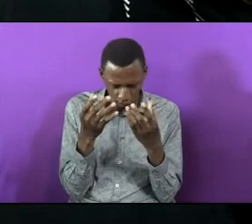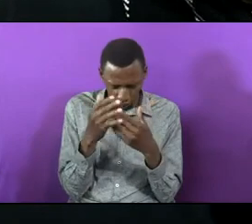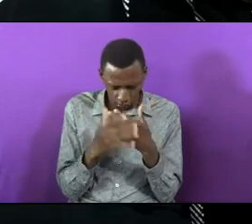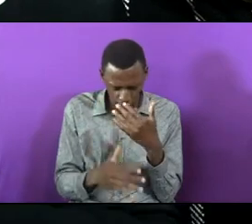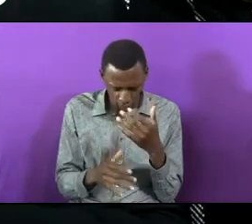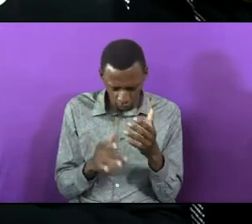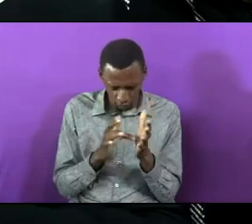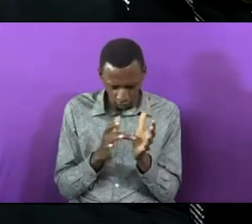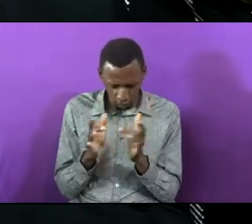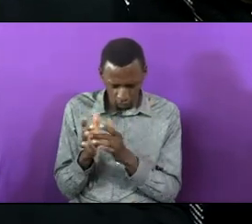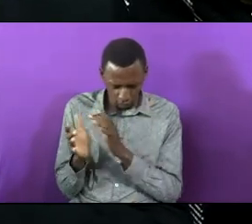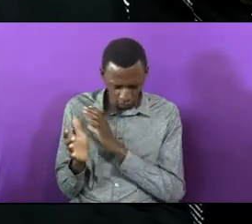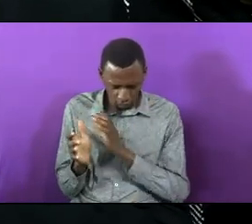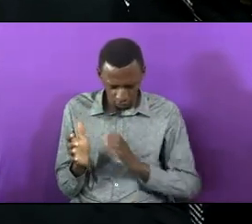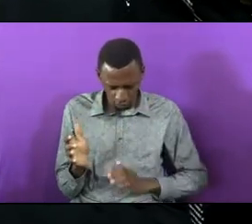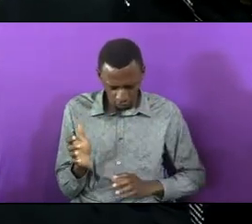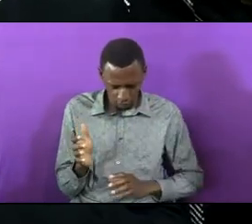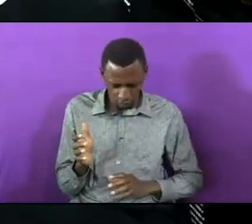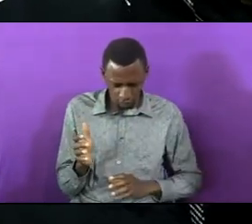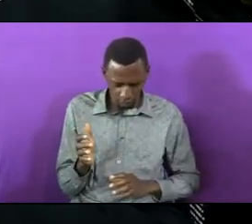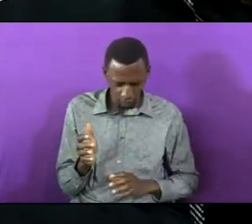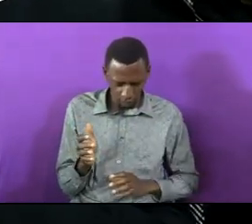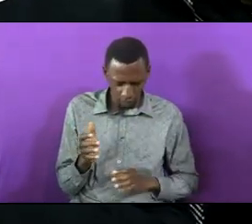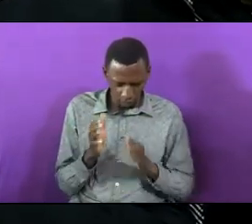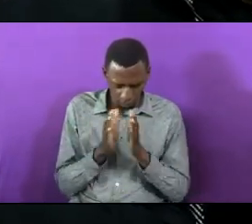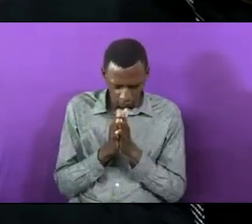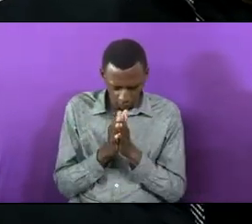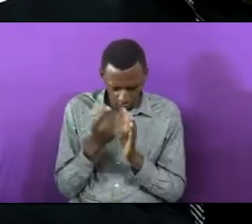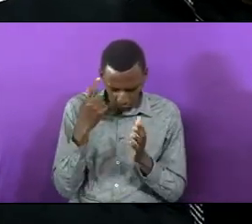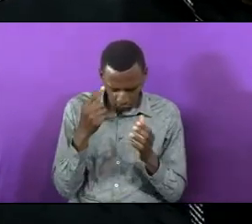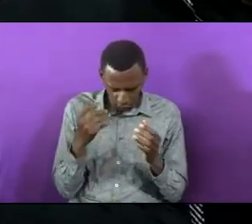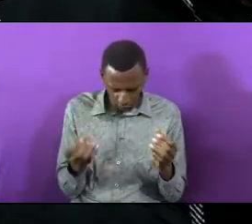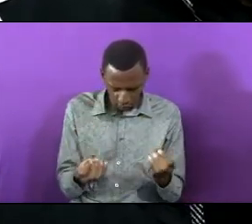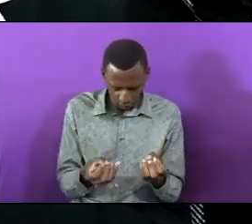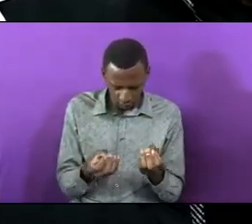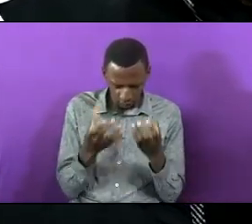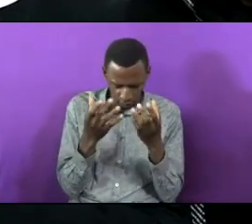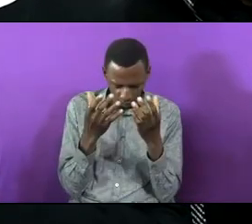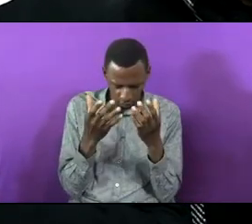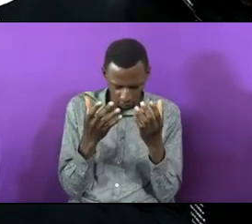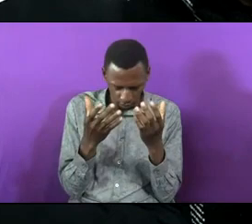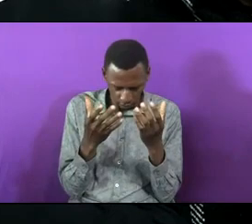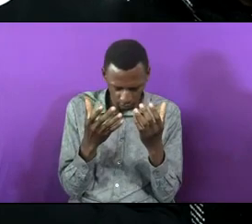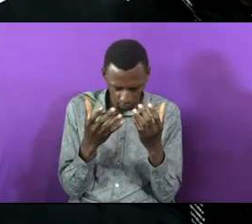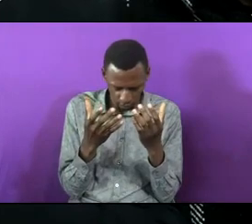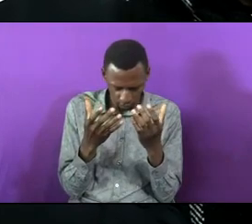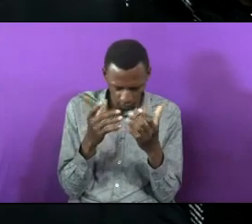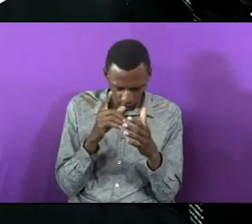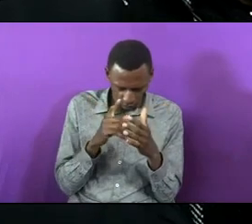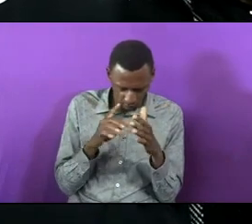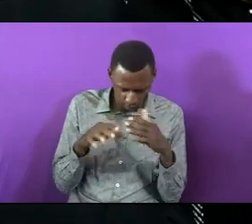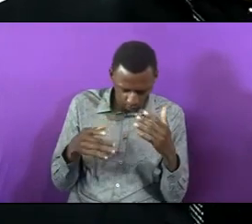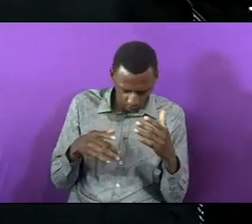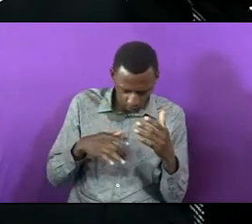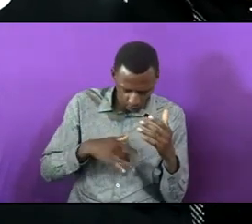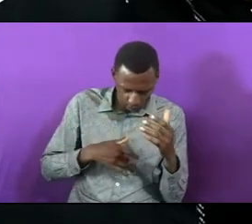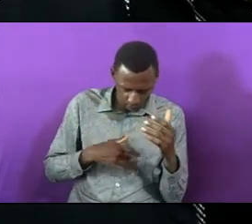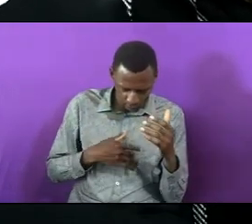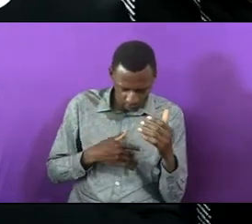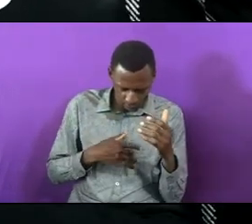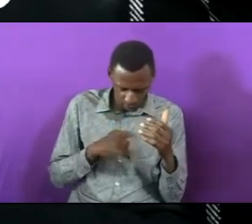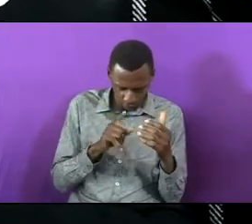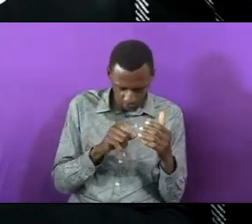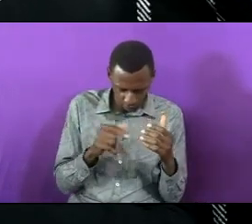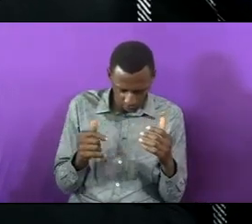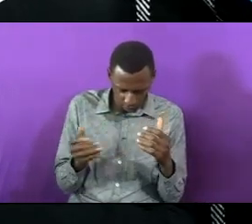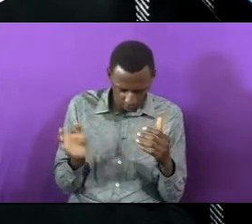what makes us gather to this we pray for revival that the love that used to feel about each other will come back in